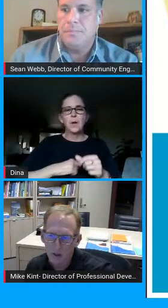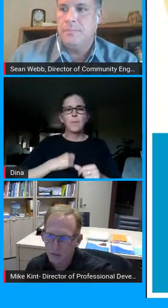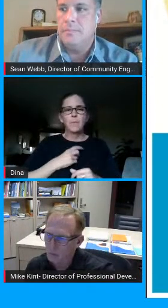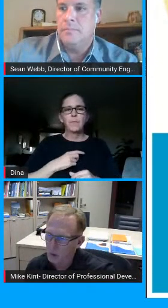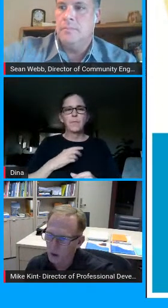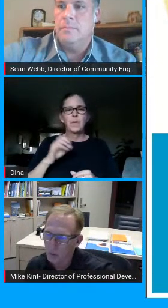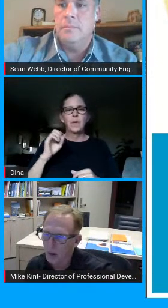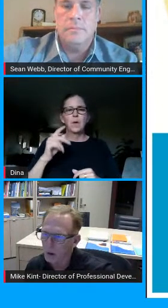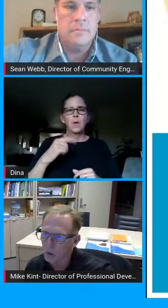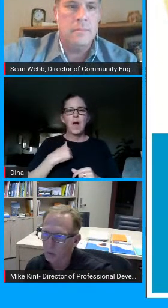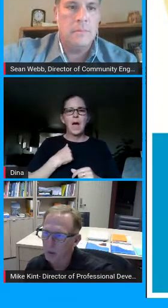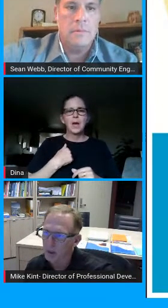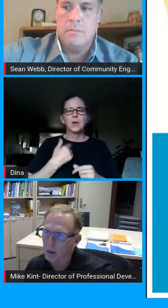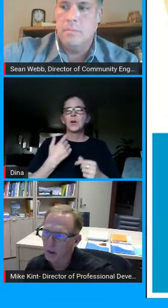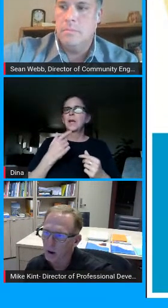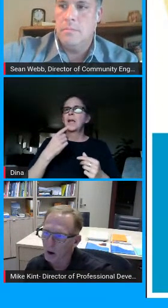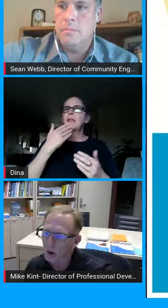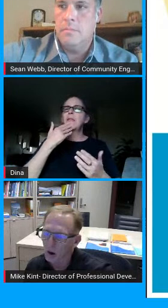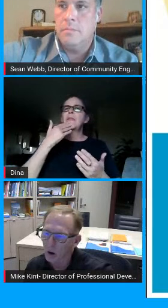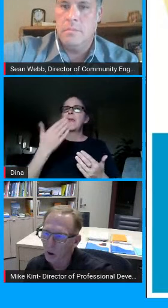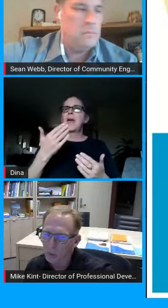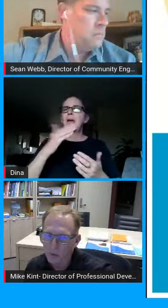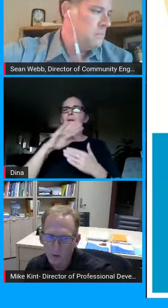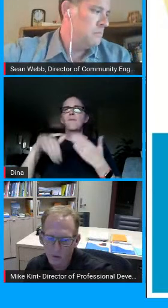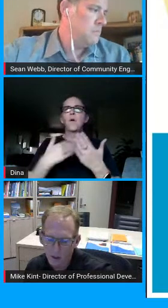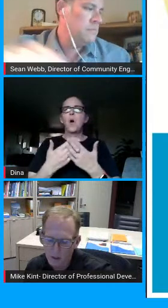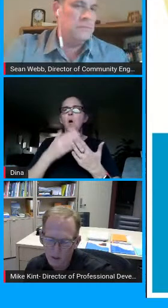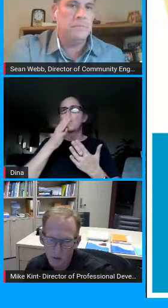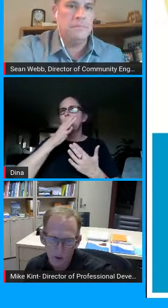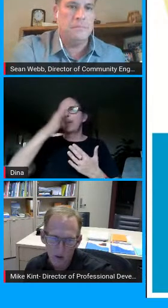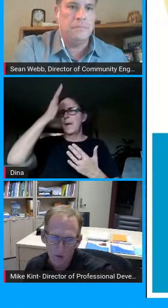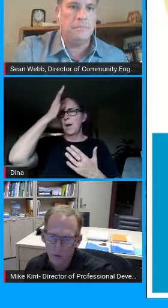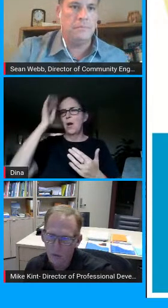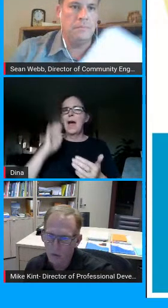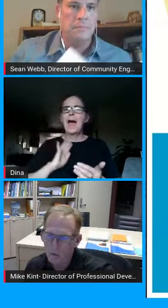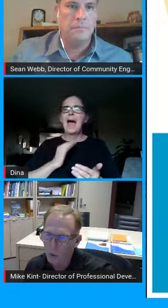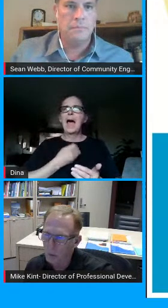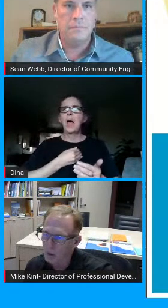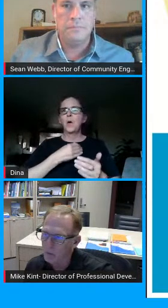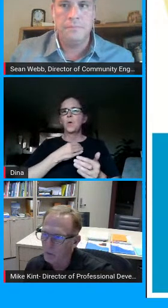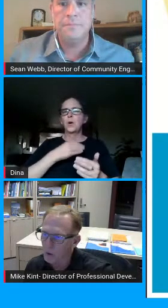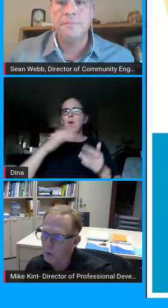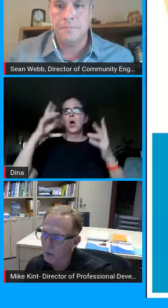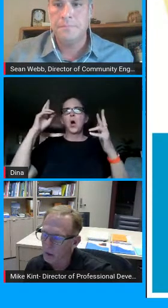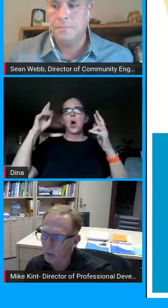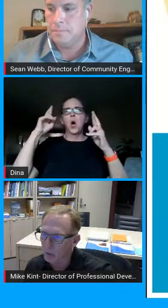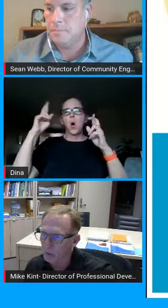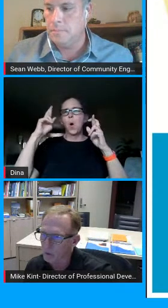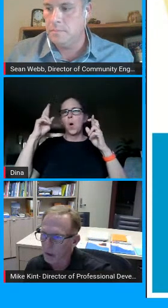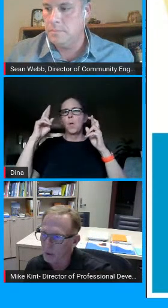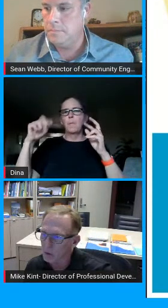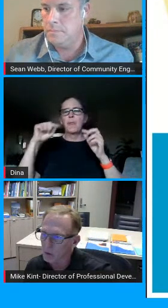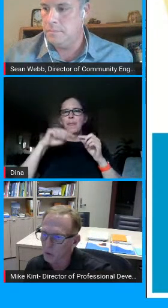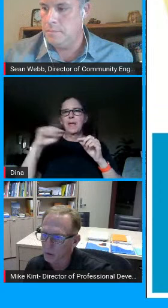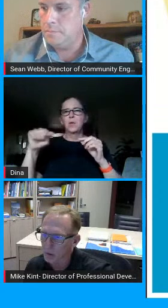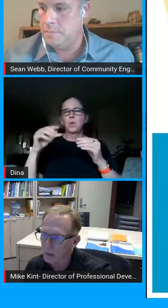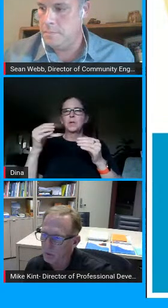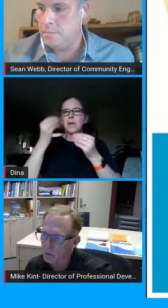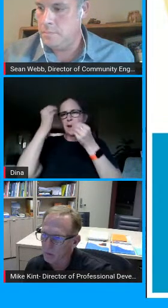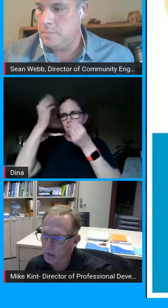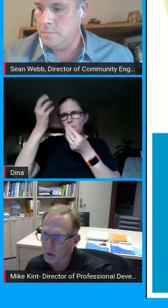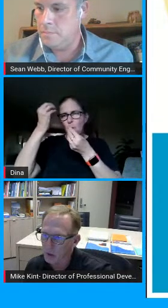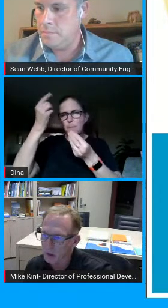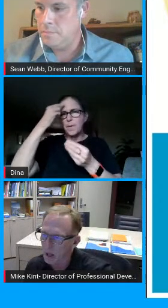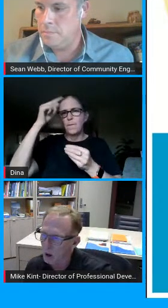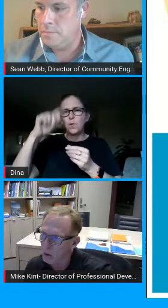thank uh all the parents for being here our our hopes is that this was informative for you that's how it was designed to just really